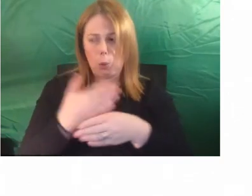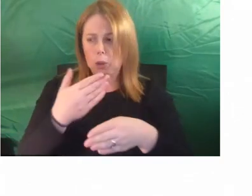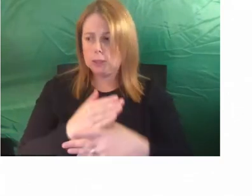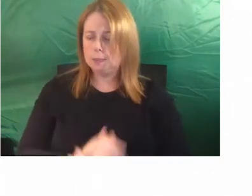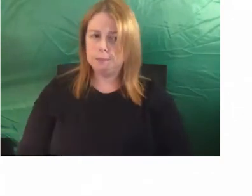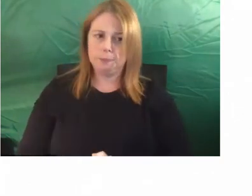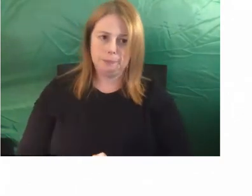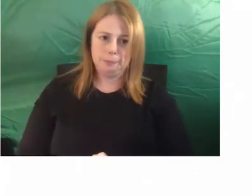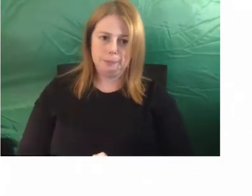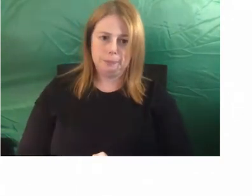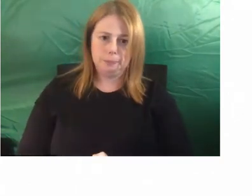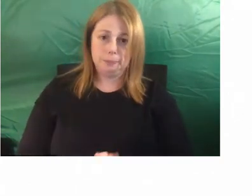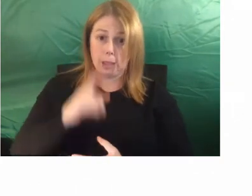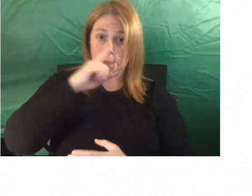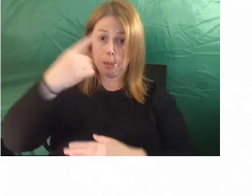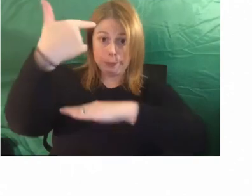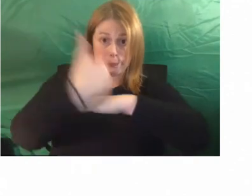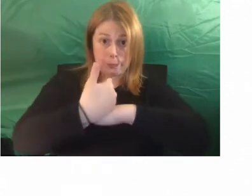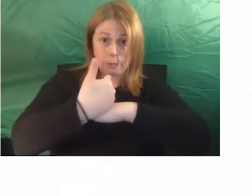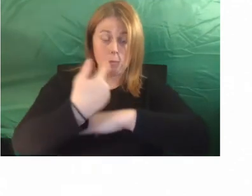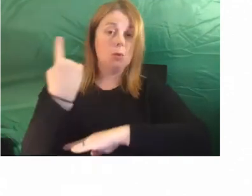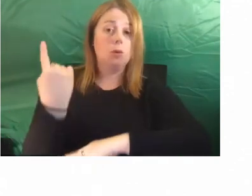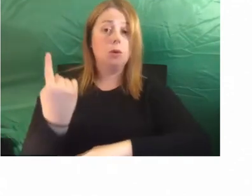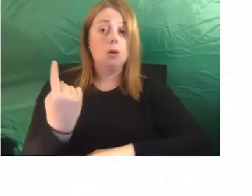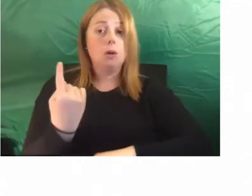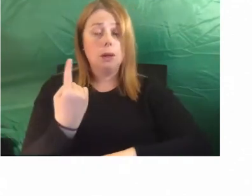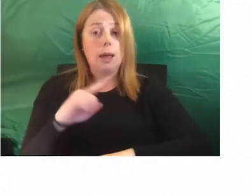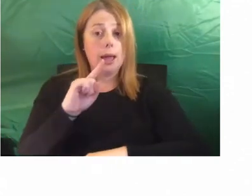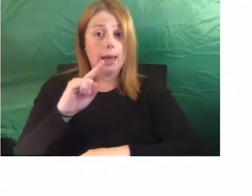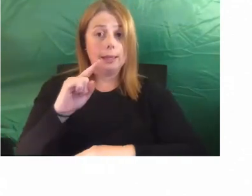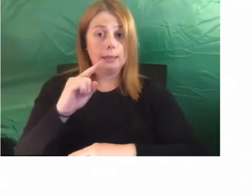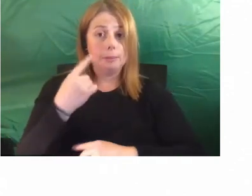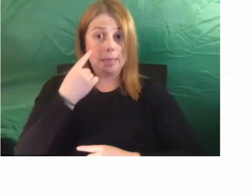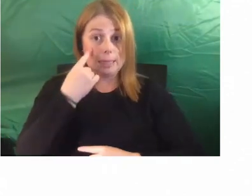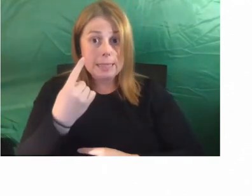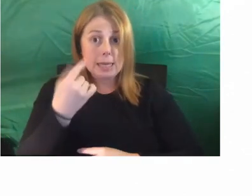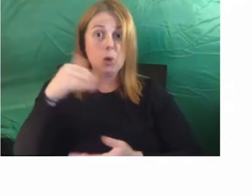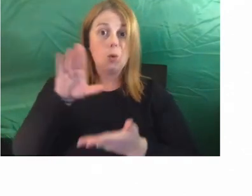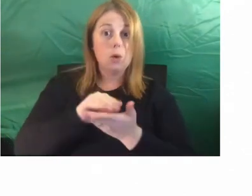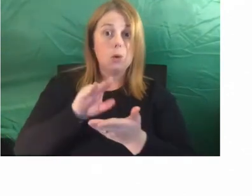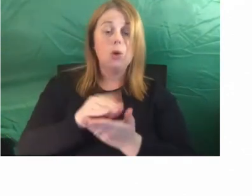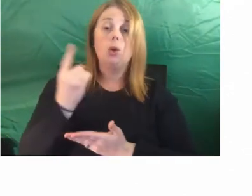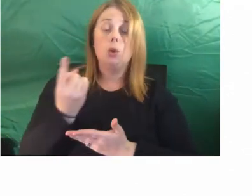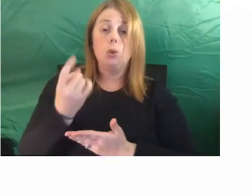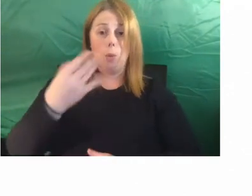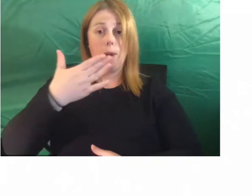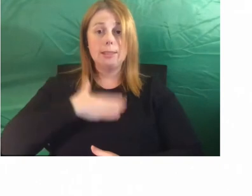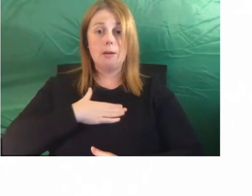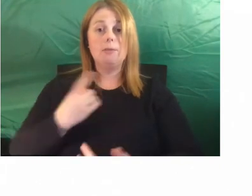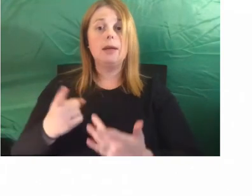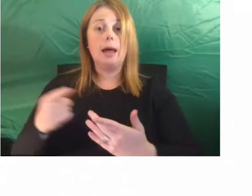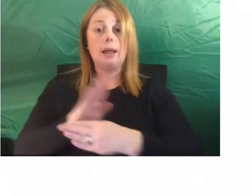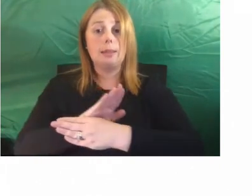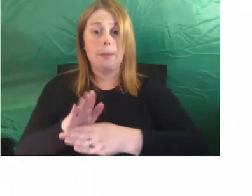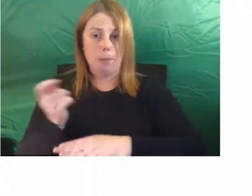The only people who will have their cameras on and will be able to be seen or recorded are myself and the other panellists who will be joining us today.